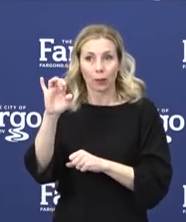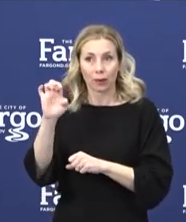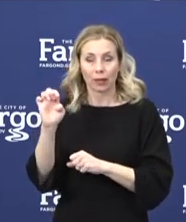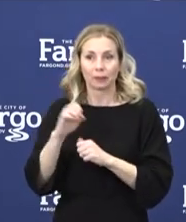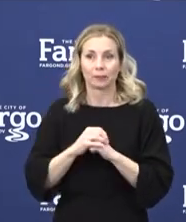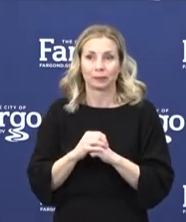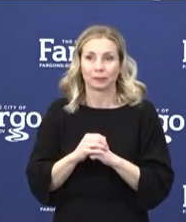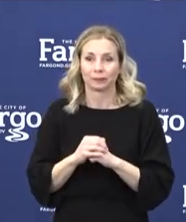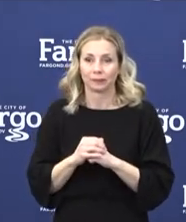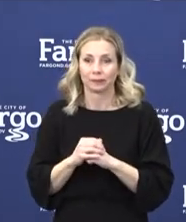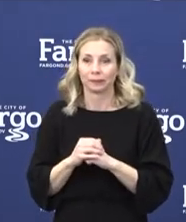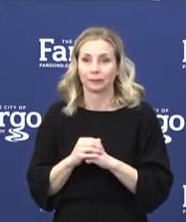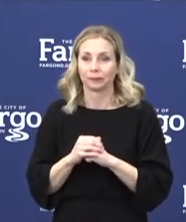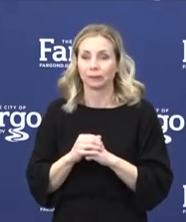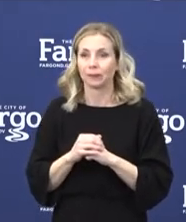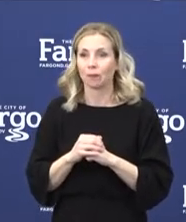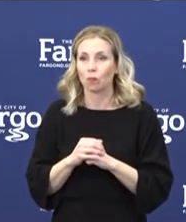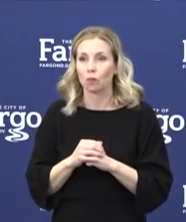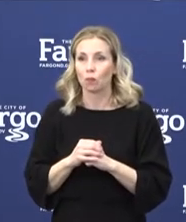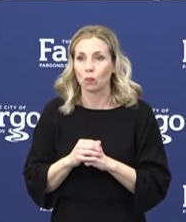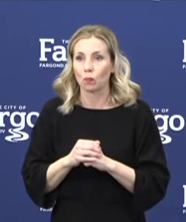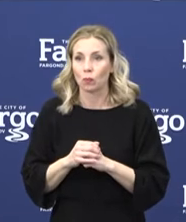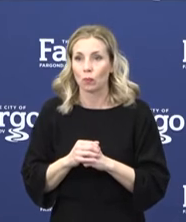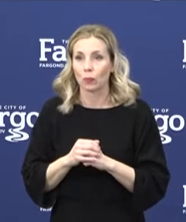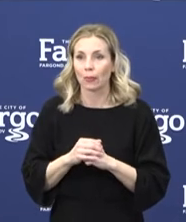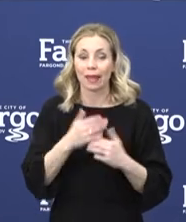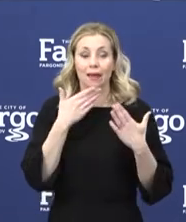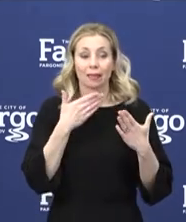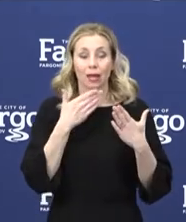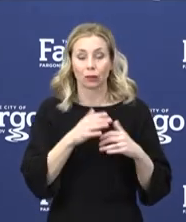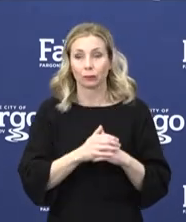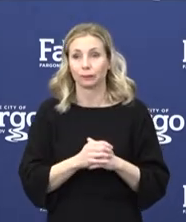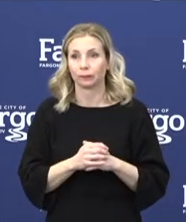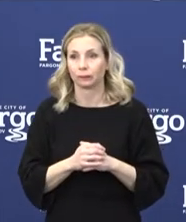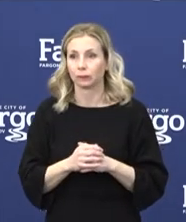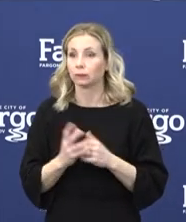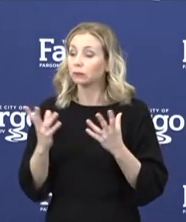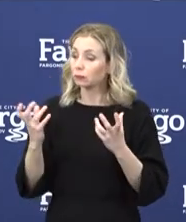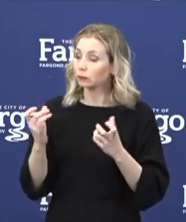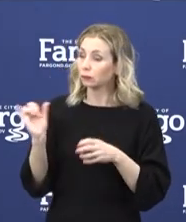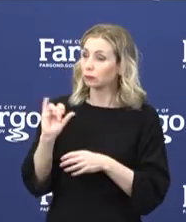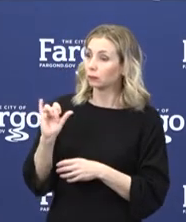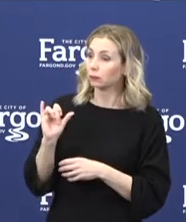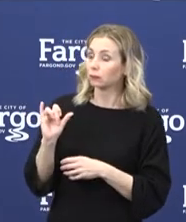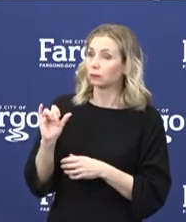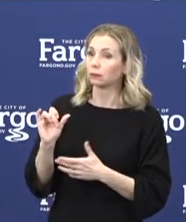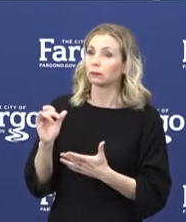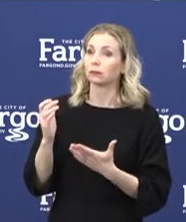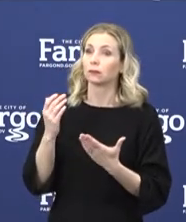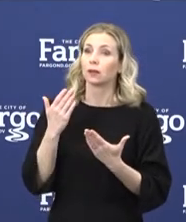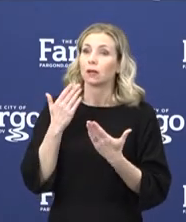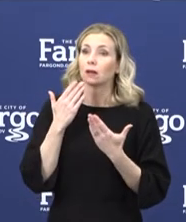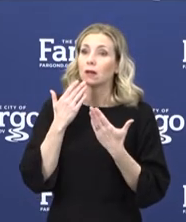community. Thank you, Mayor Mahoney. I too would like to start first with thanking